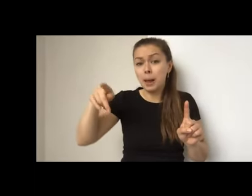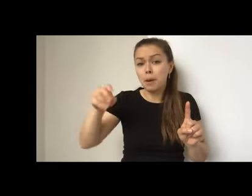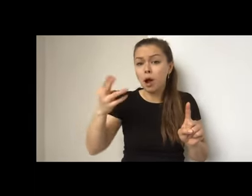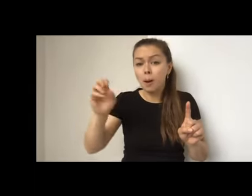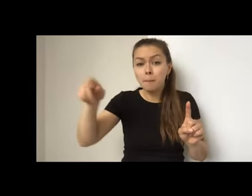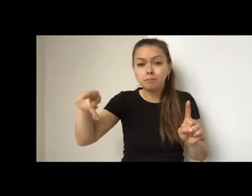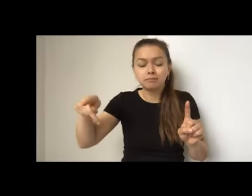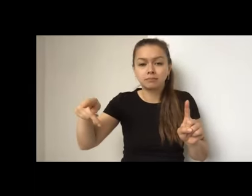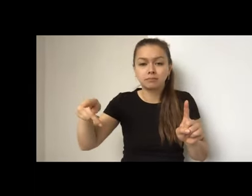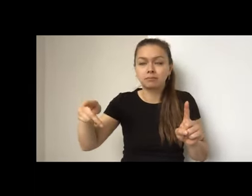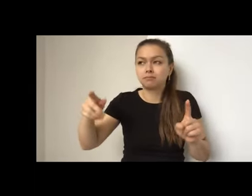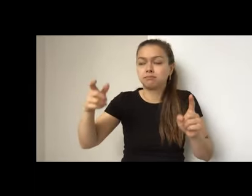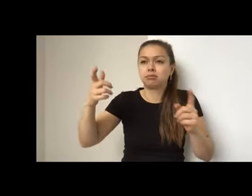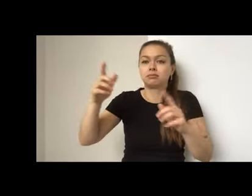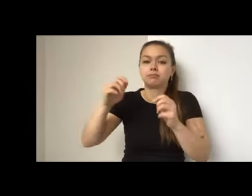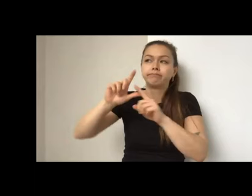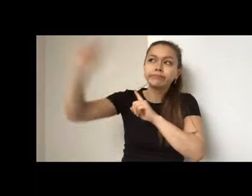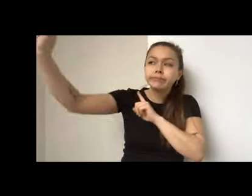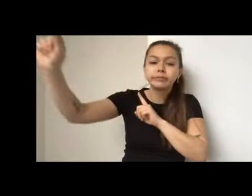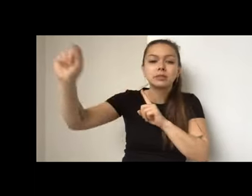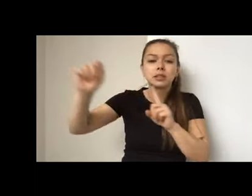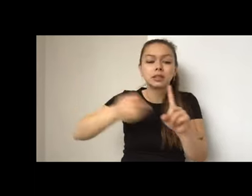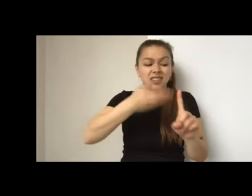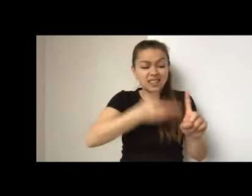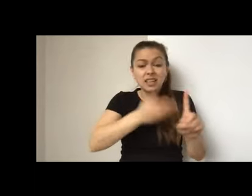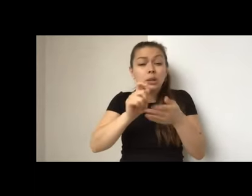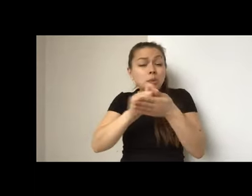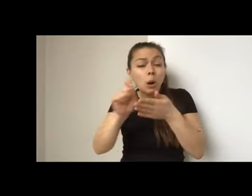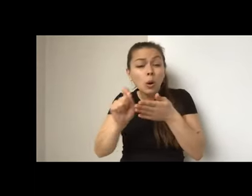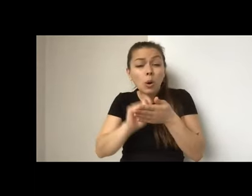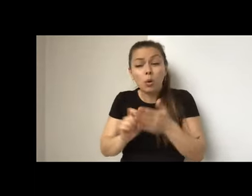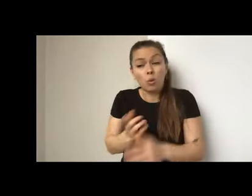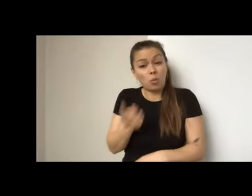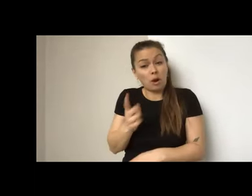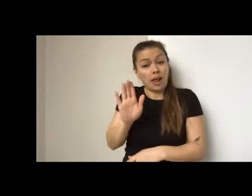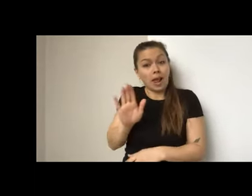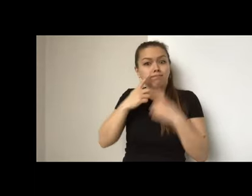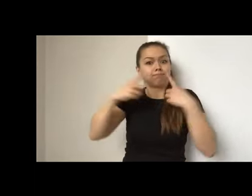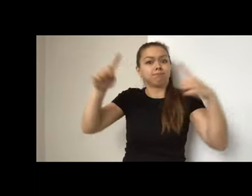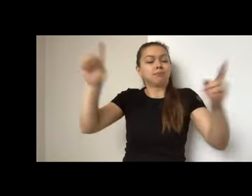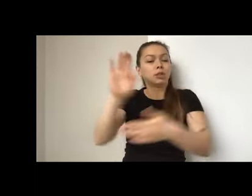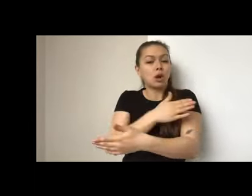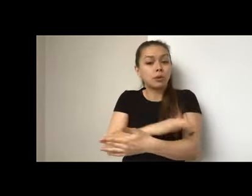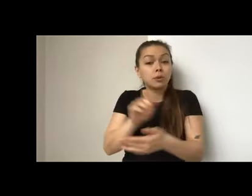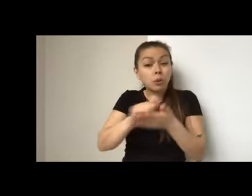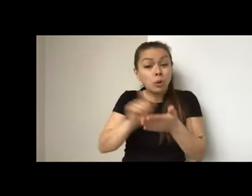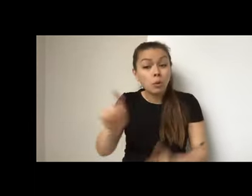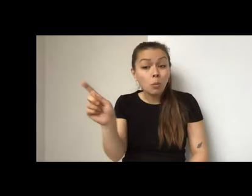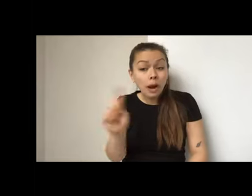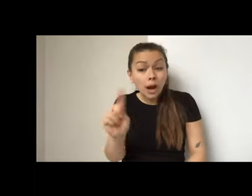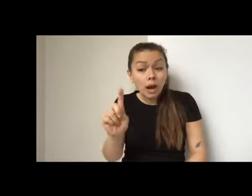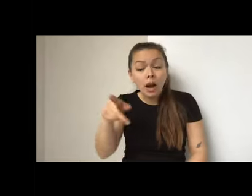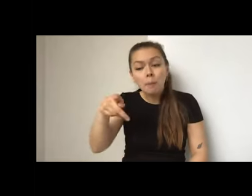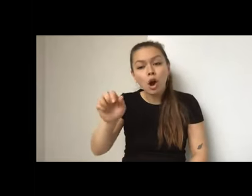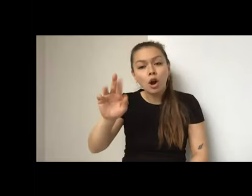let your backbone slide, uh, in Parkway Mall. Uh, so we had a story like that, um, all the way to a story, uh, like, uh,